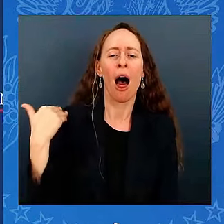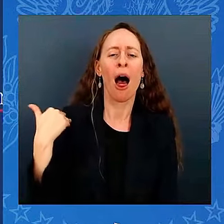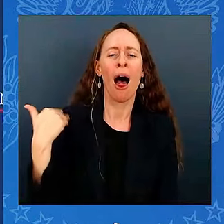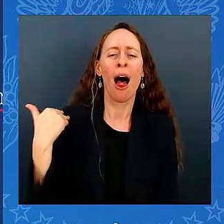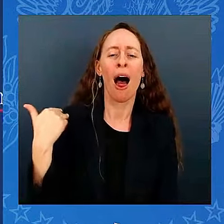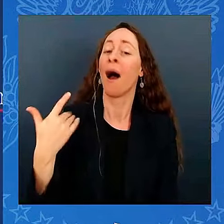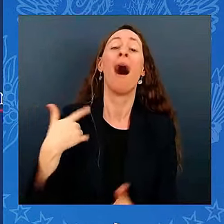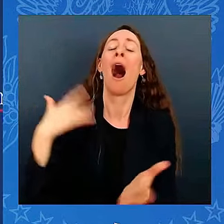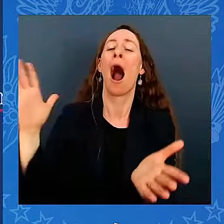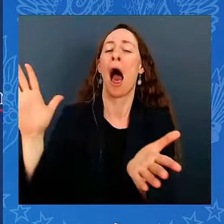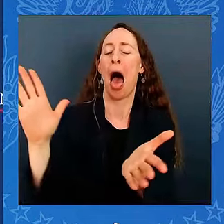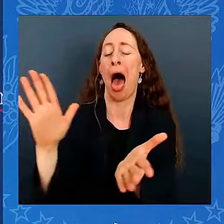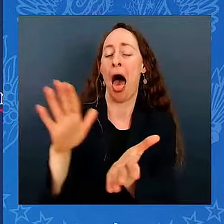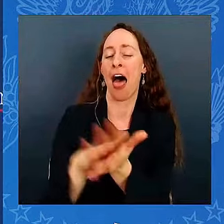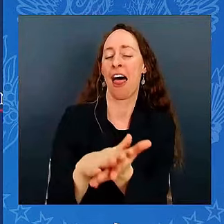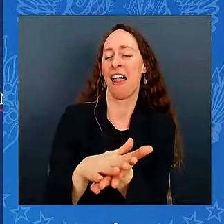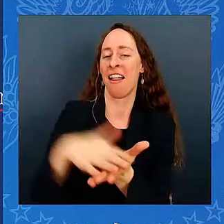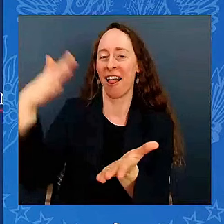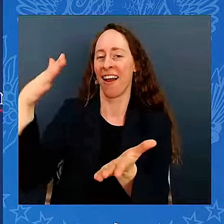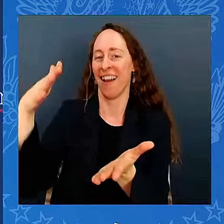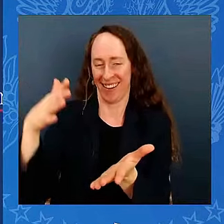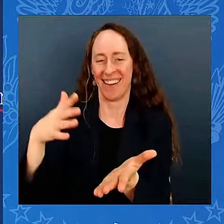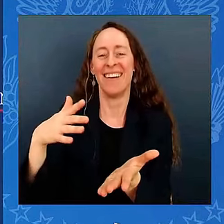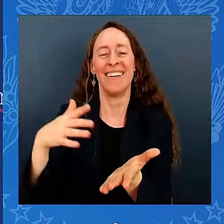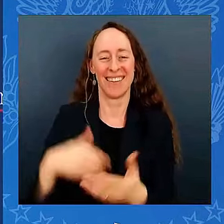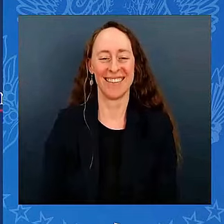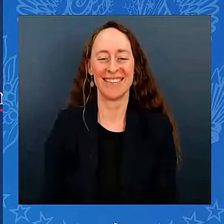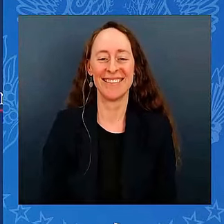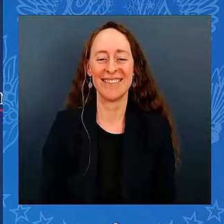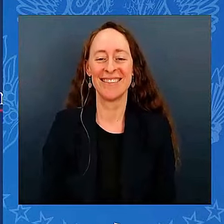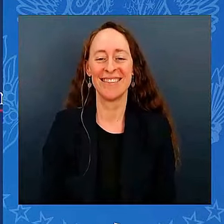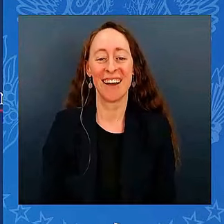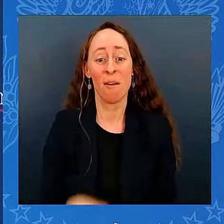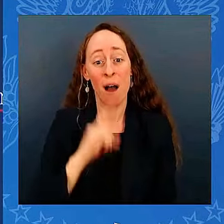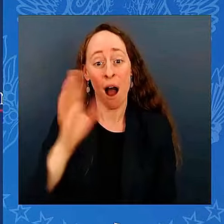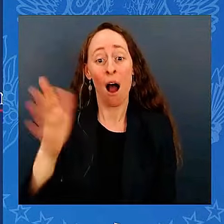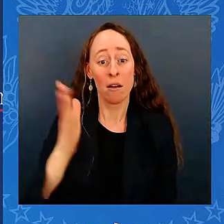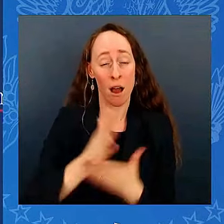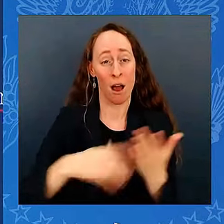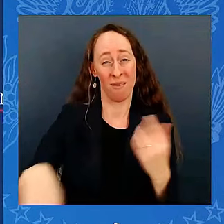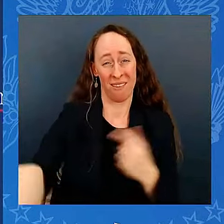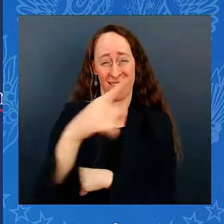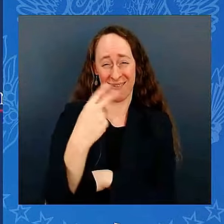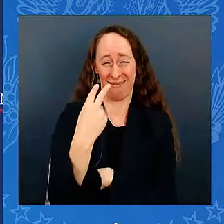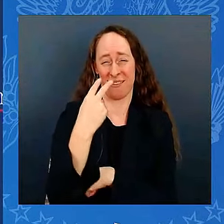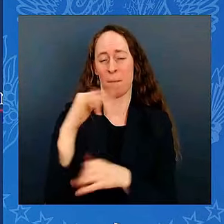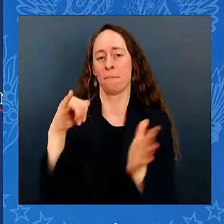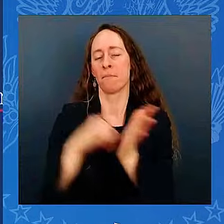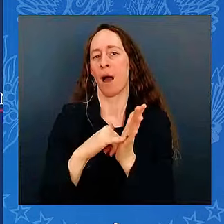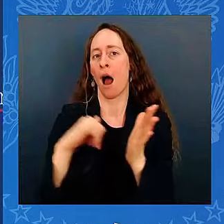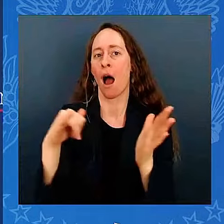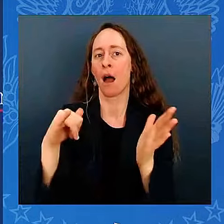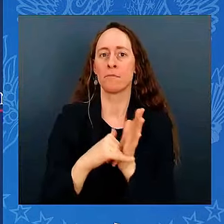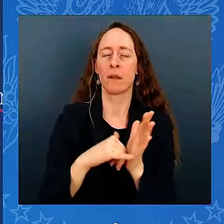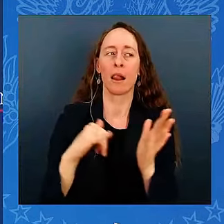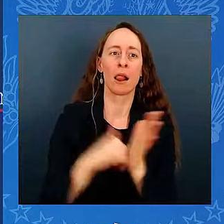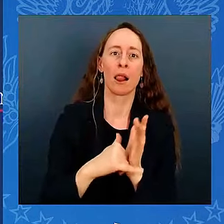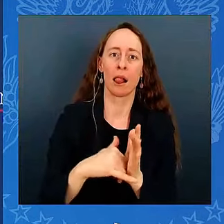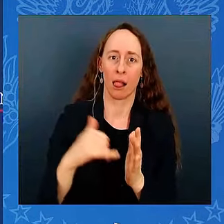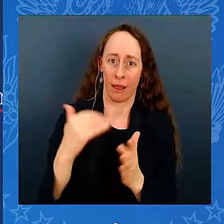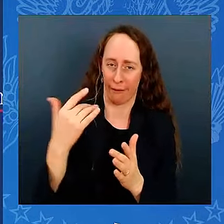Skeptics told me we couldn't get it done. Remember? We couldn't get this done. There was no possibility of this. There wasn't a consensus.